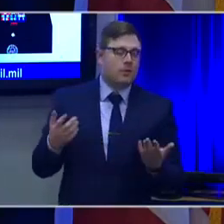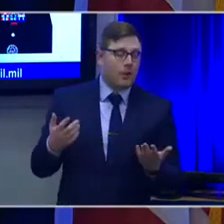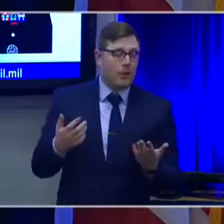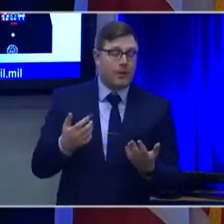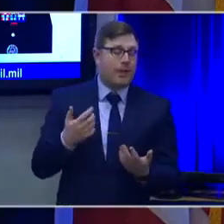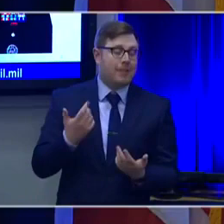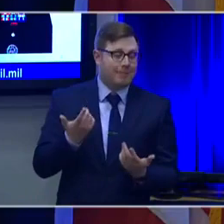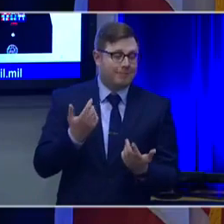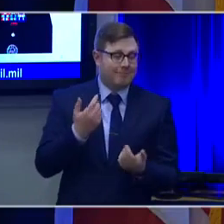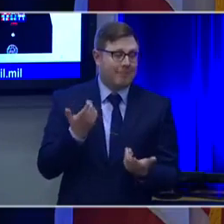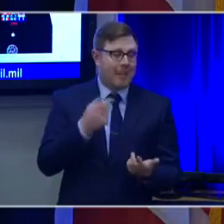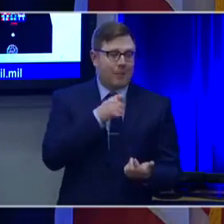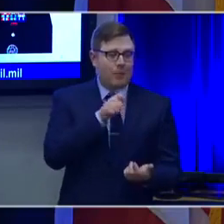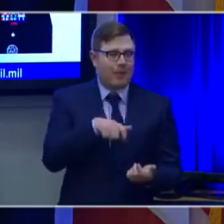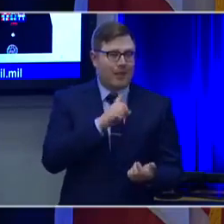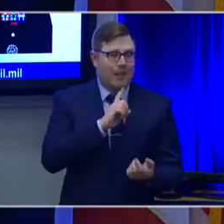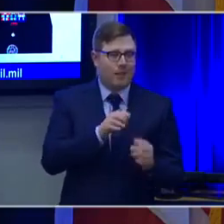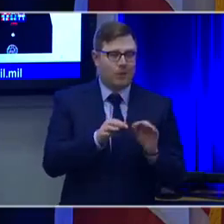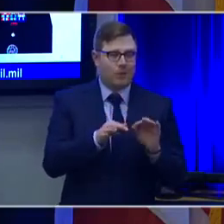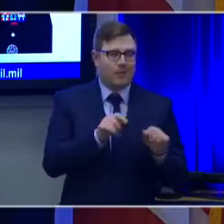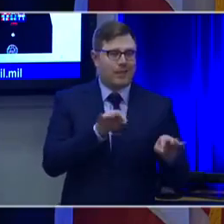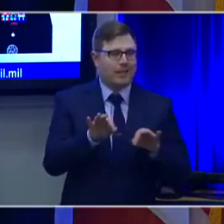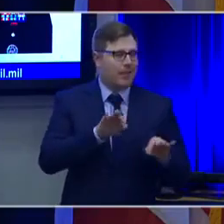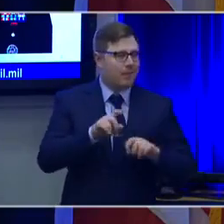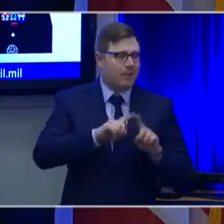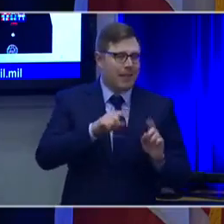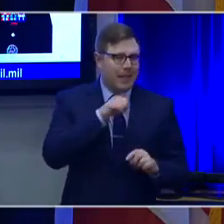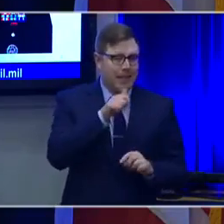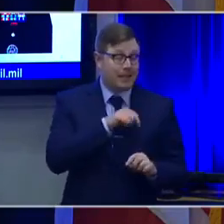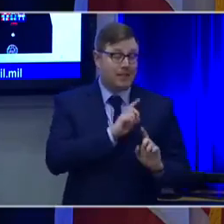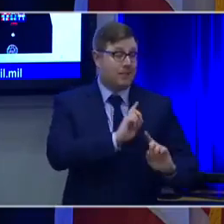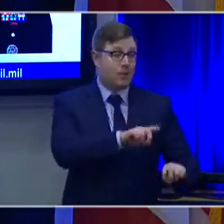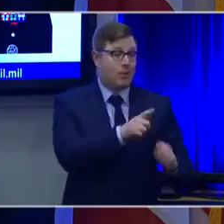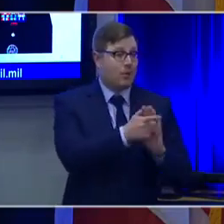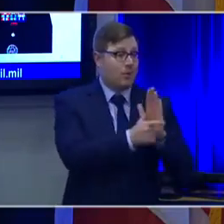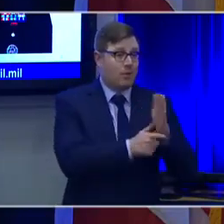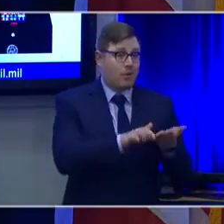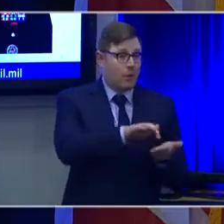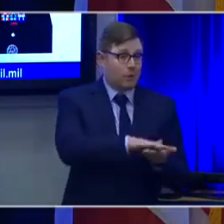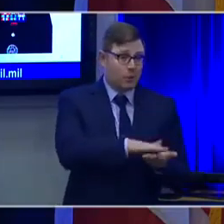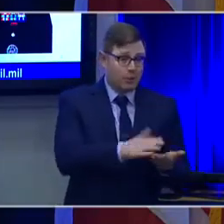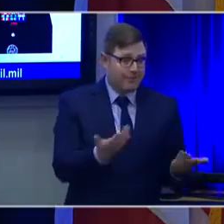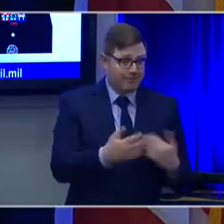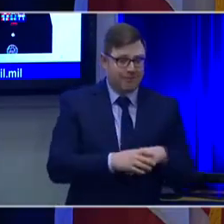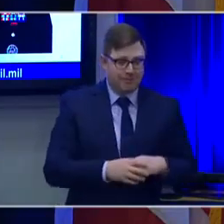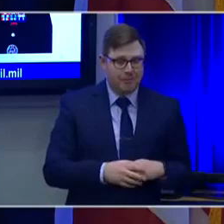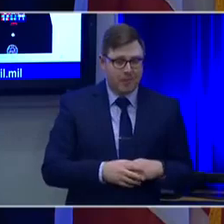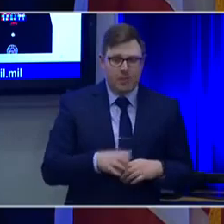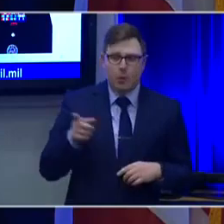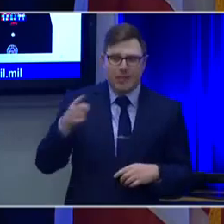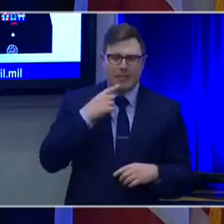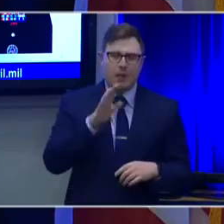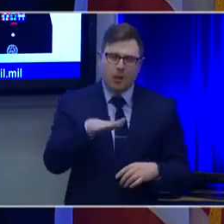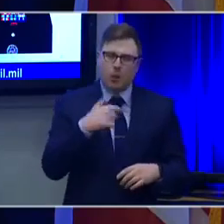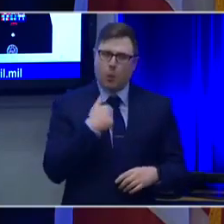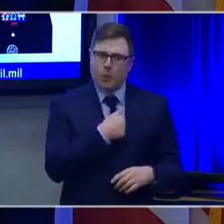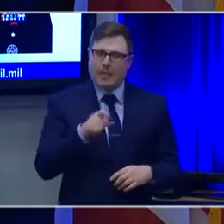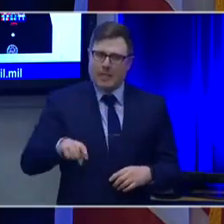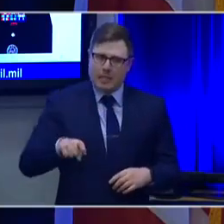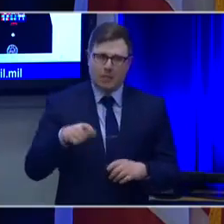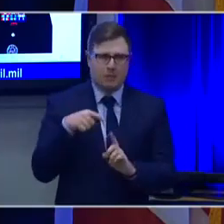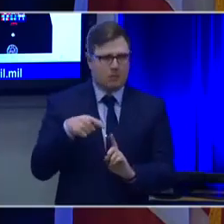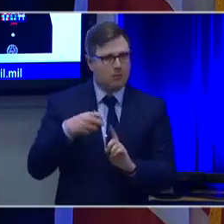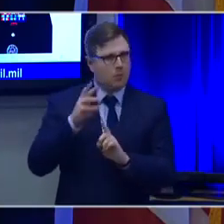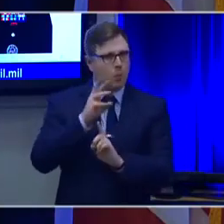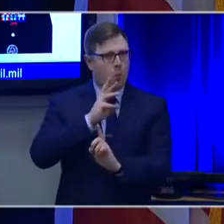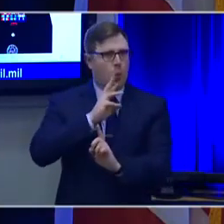to go to law school and ended up going. He said, what we really need is water security. That's what our, our